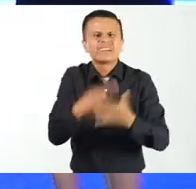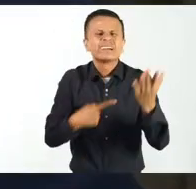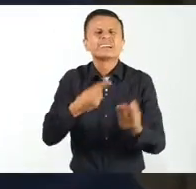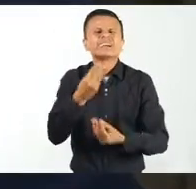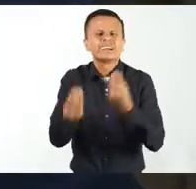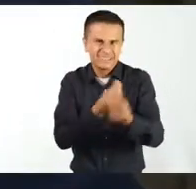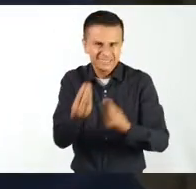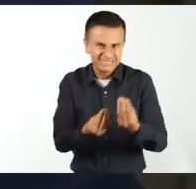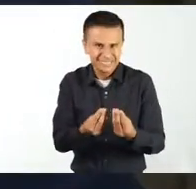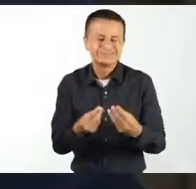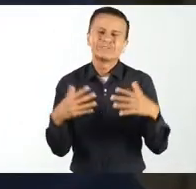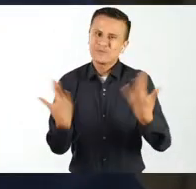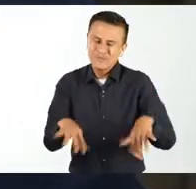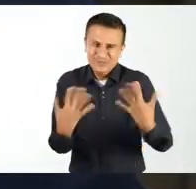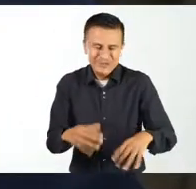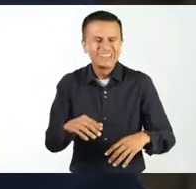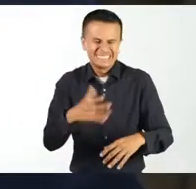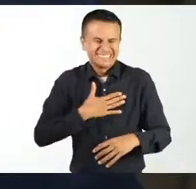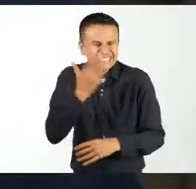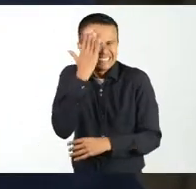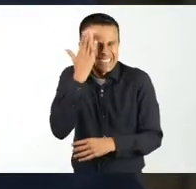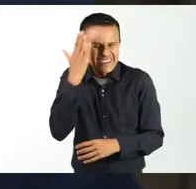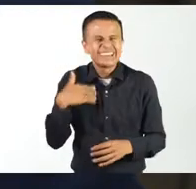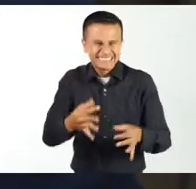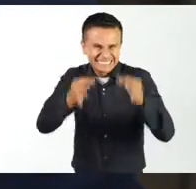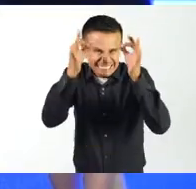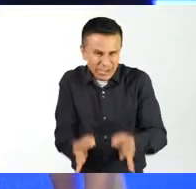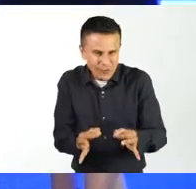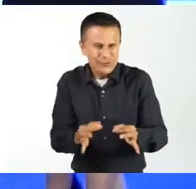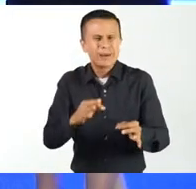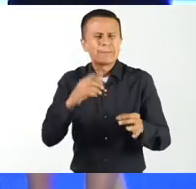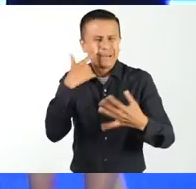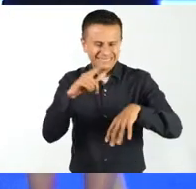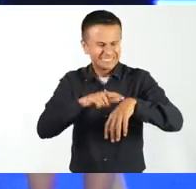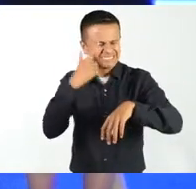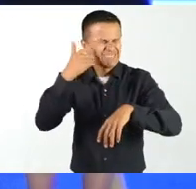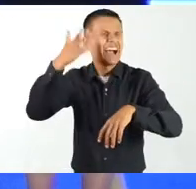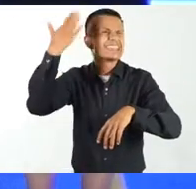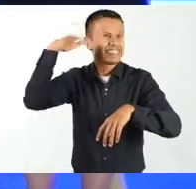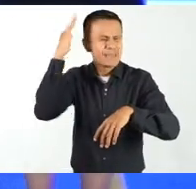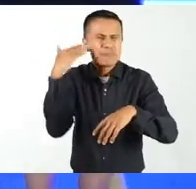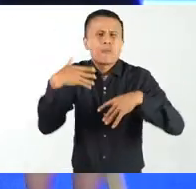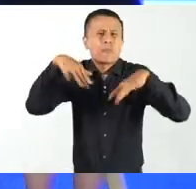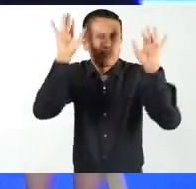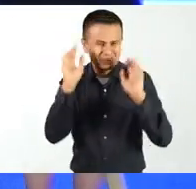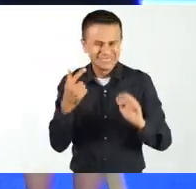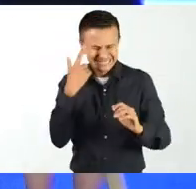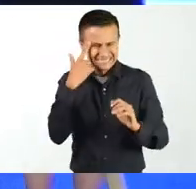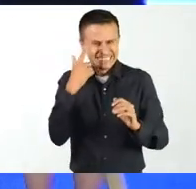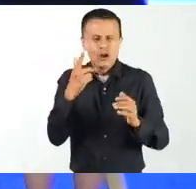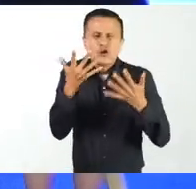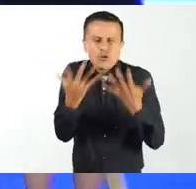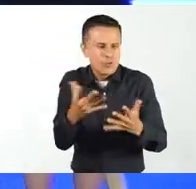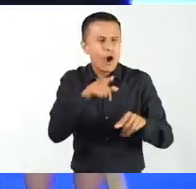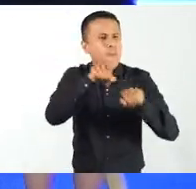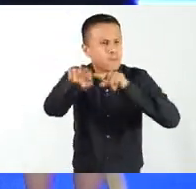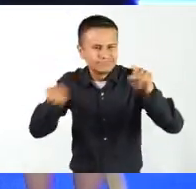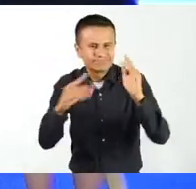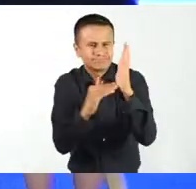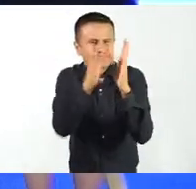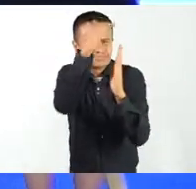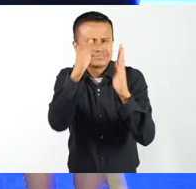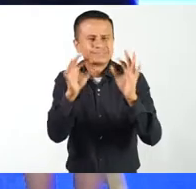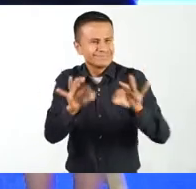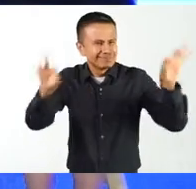leadership, for so much more. And one of the things I love about what we've done, we started on that first day, which I'm sure feels a very long time ago, where